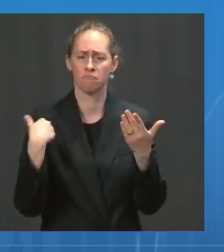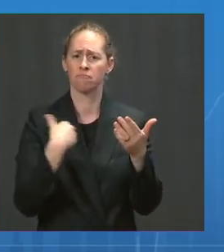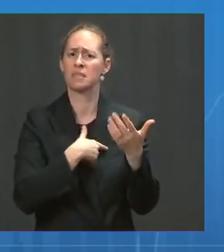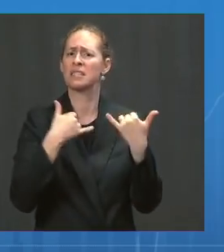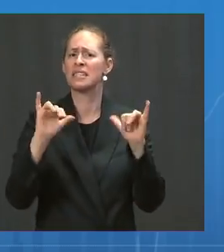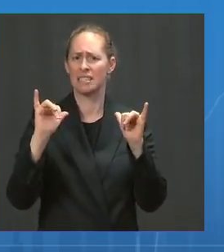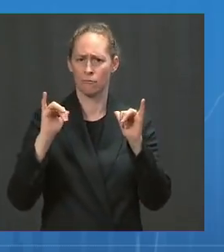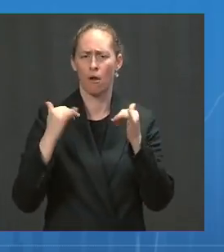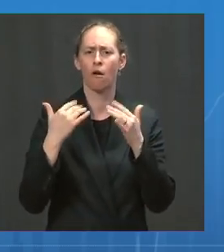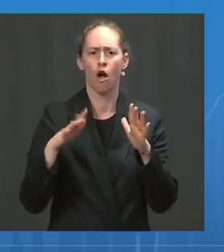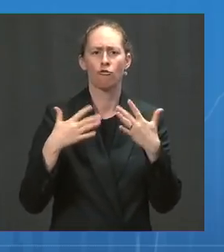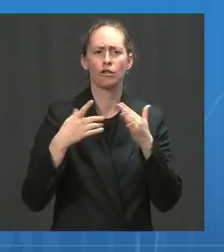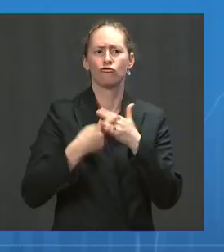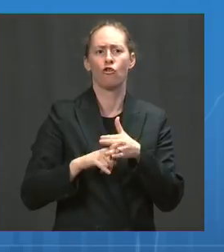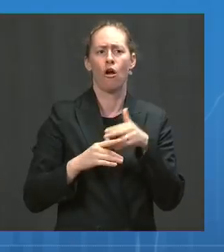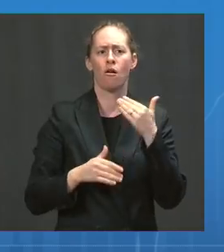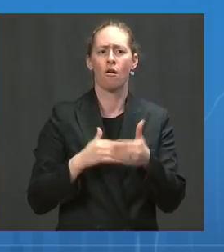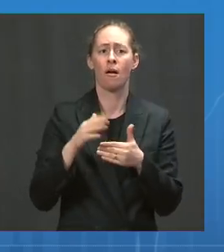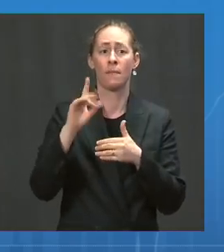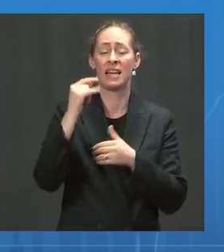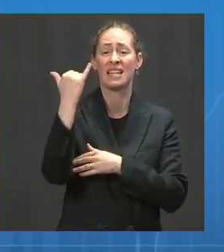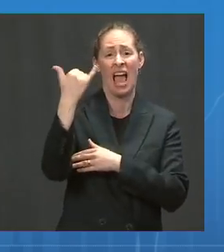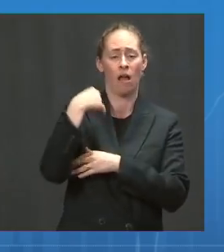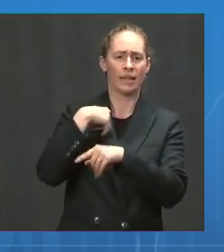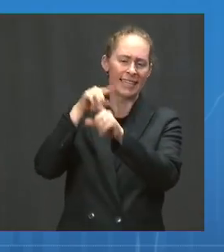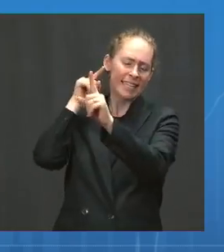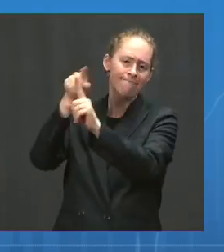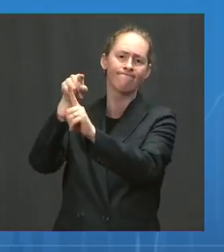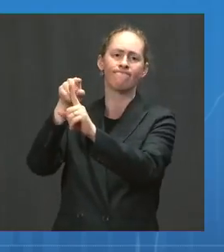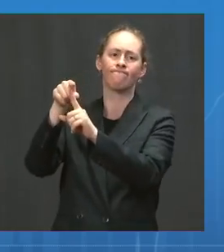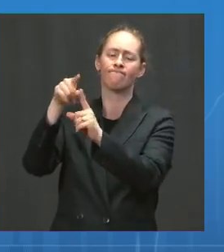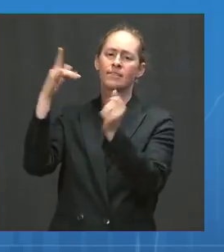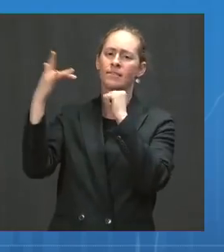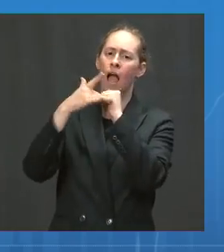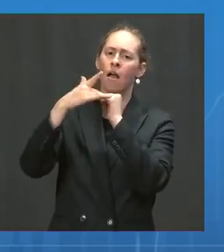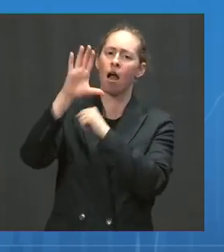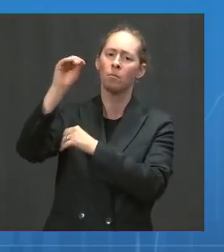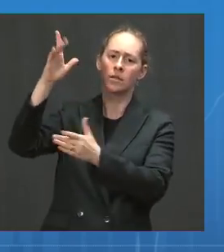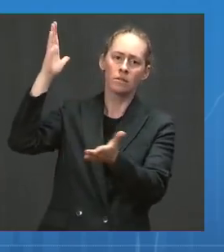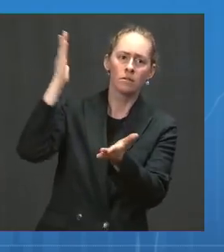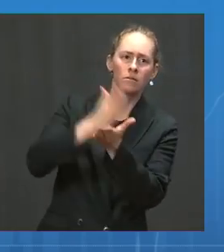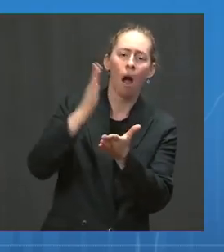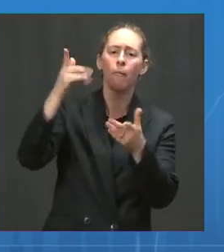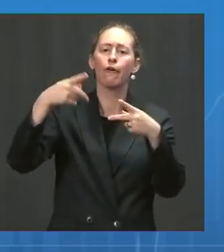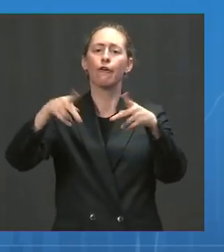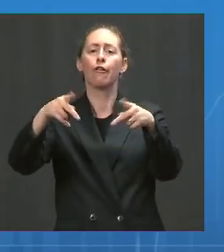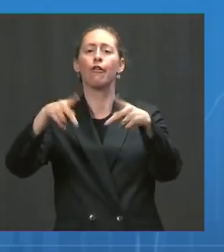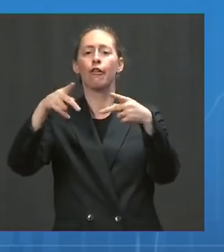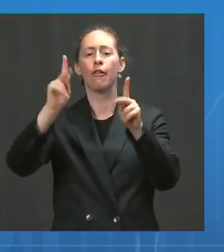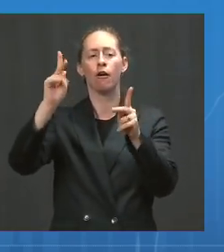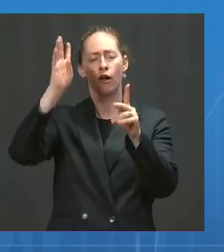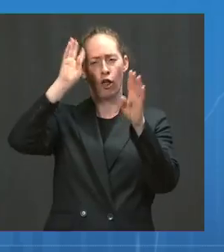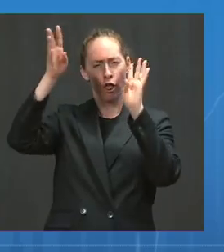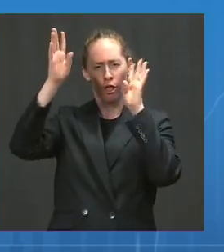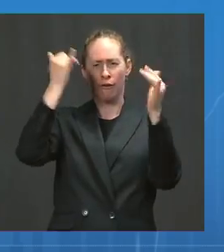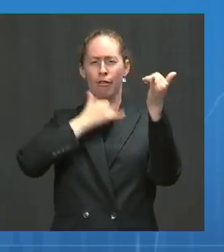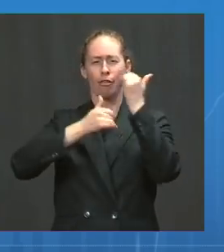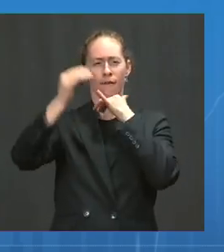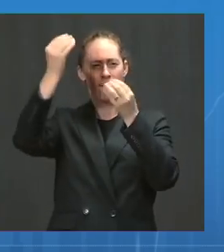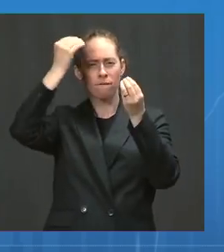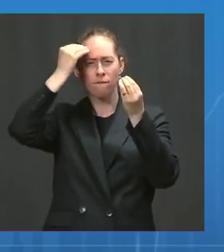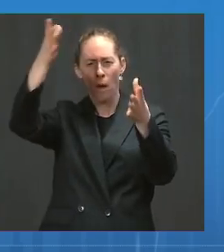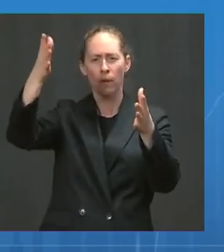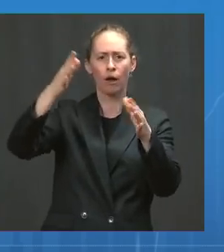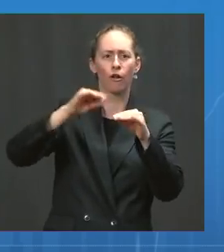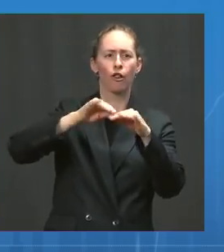where we need technology companies to step up and do more to stop the spread of misinformation. We want to work closely with schools and employers to get